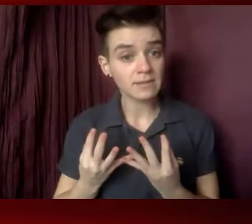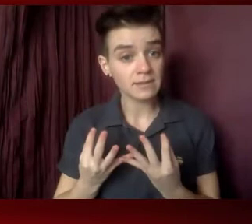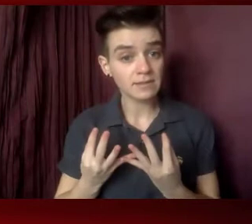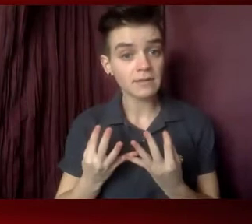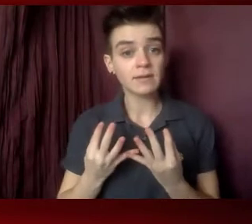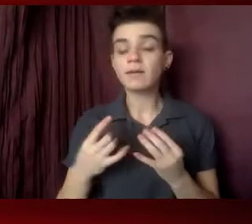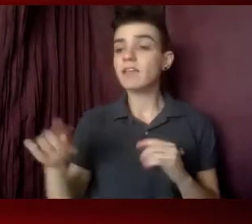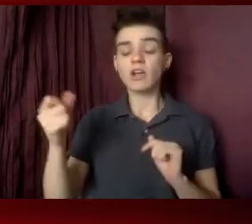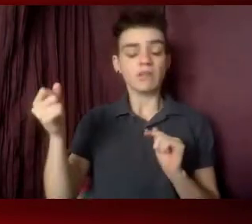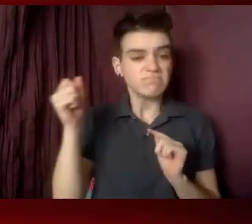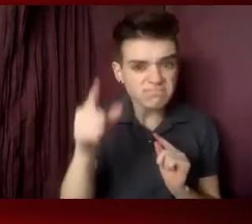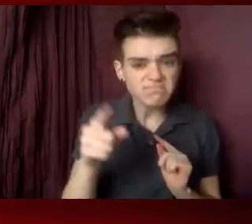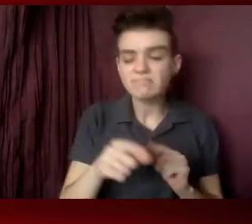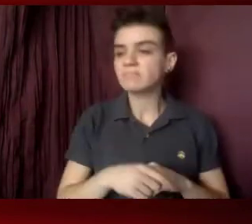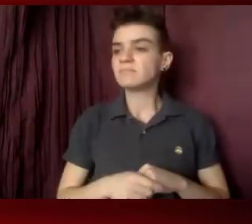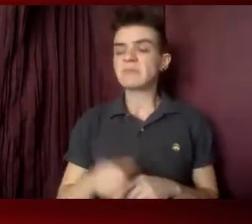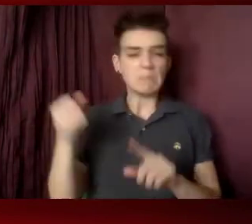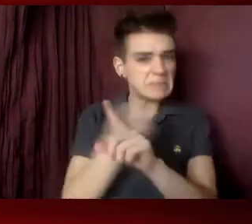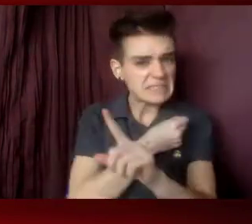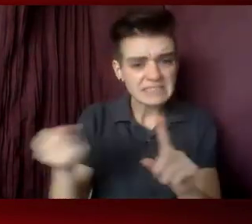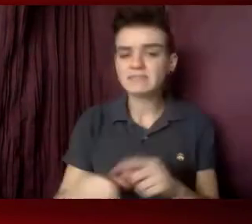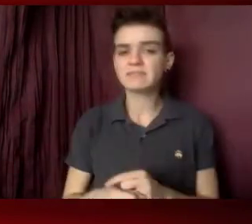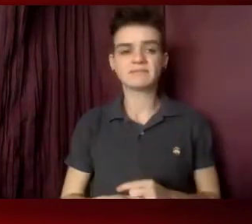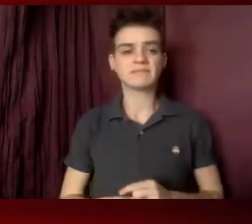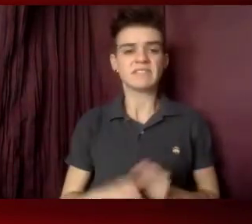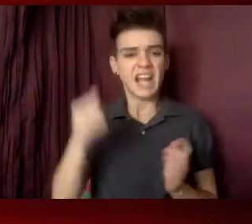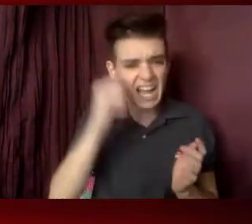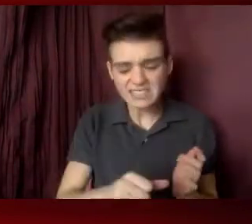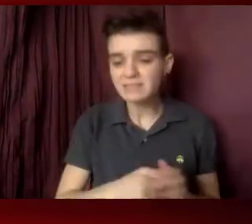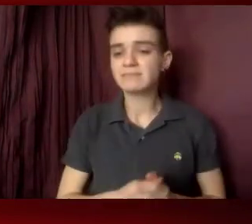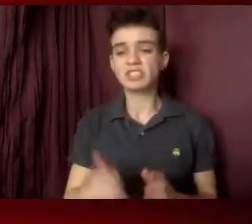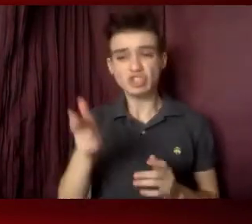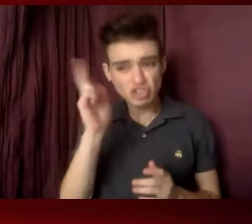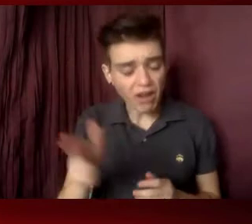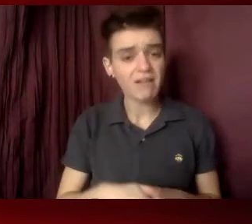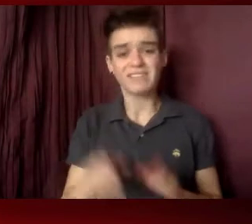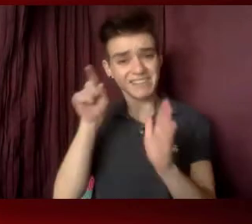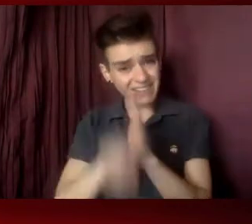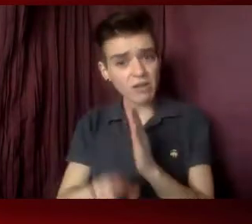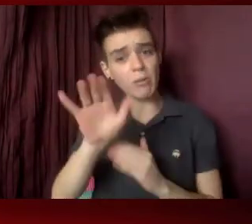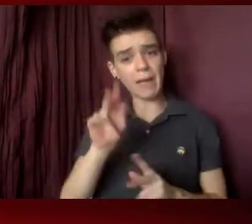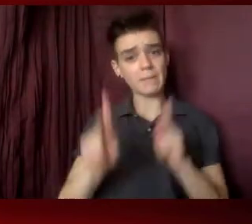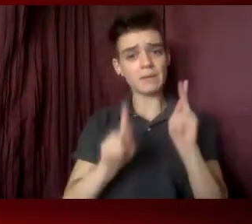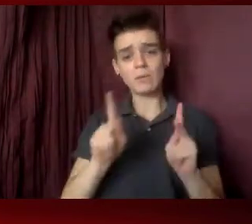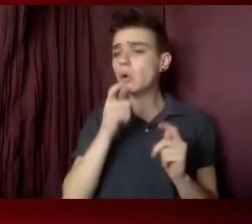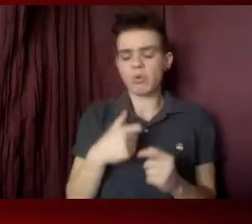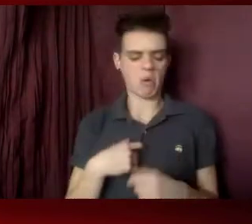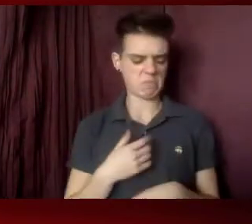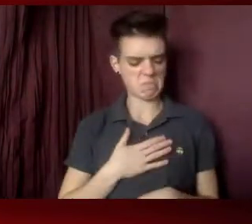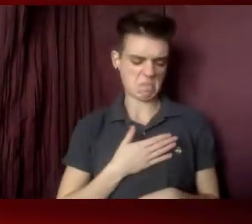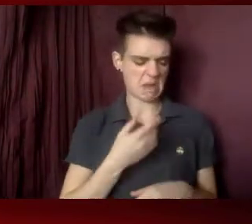spat at, beaten, cut across the face, shot, and killed by people who are just having a bad day.